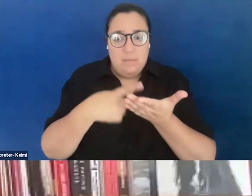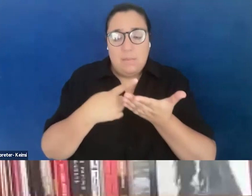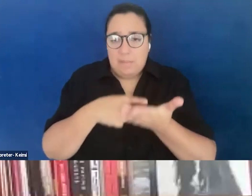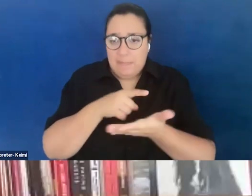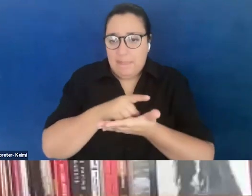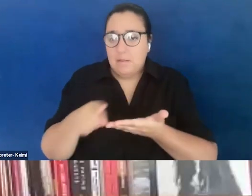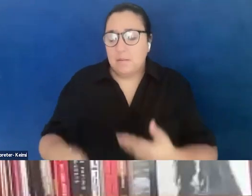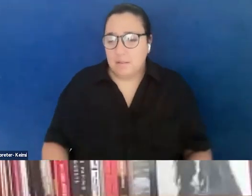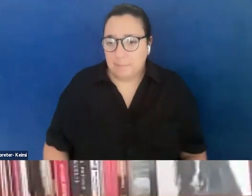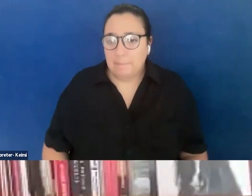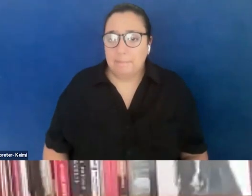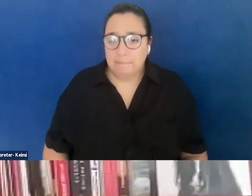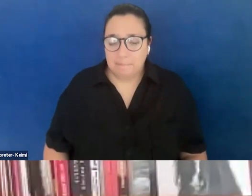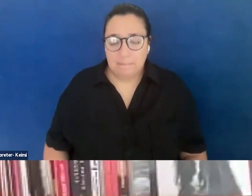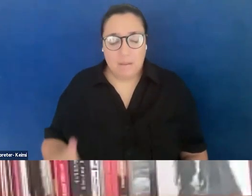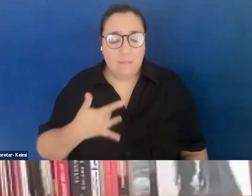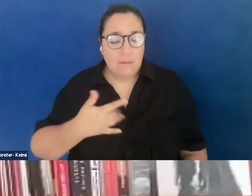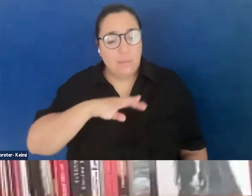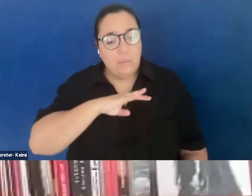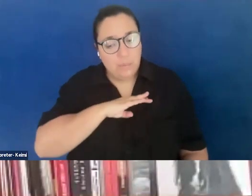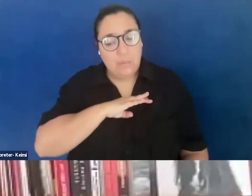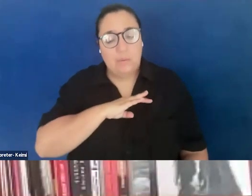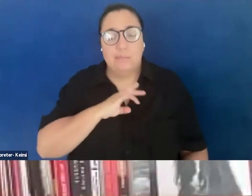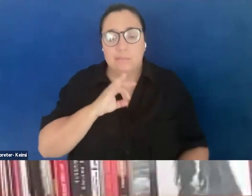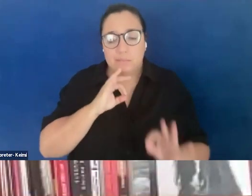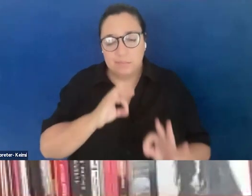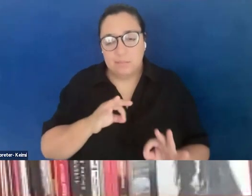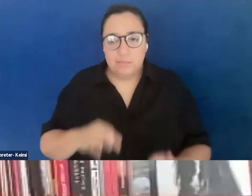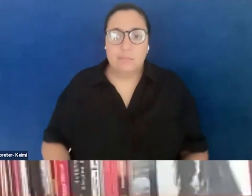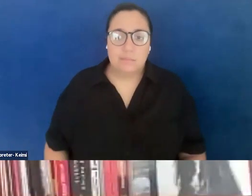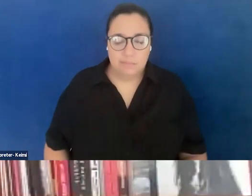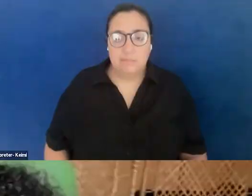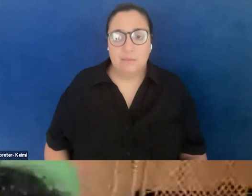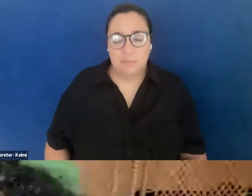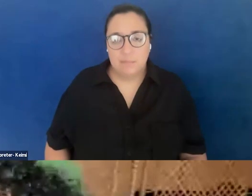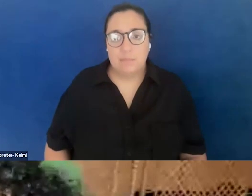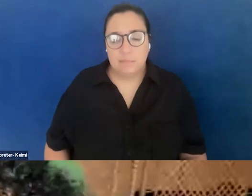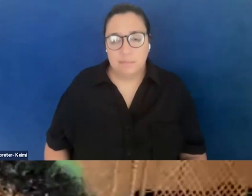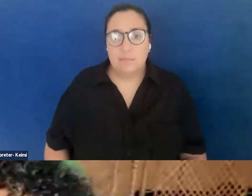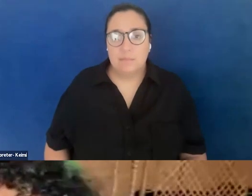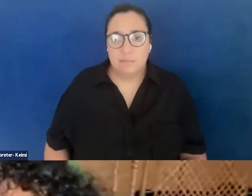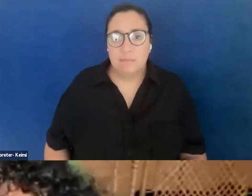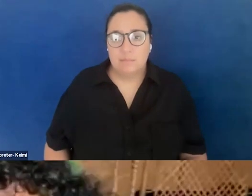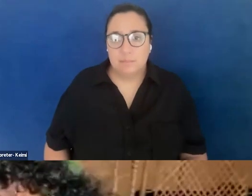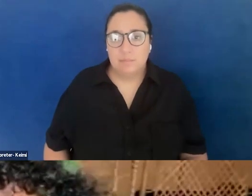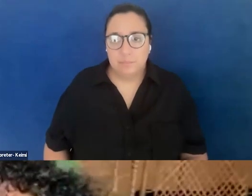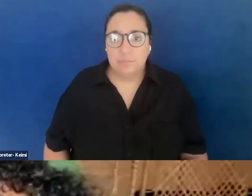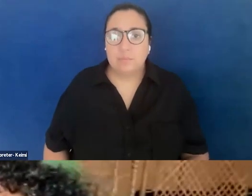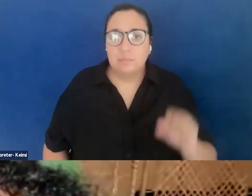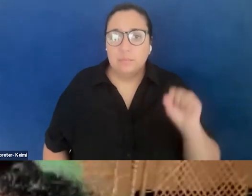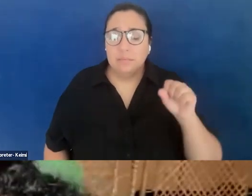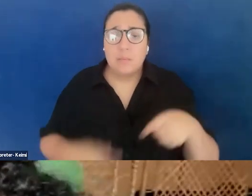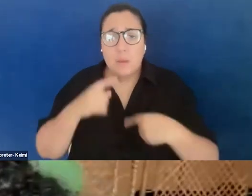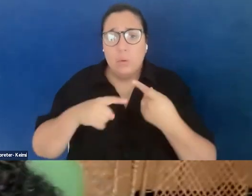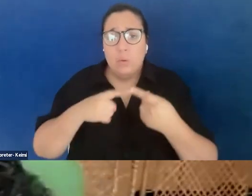I'm full. I'm full. This has been fantastic. Thank you again. Yeah. I mean, when Iman came